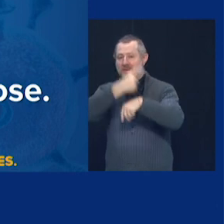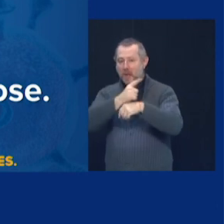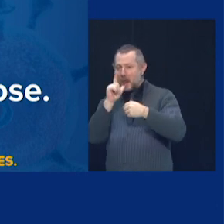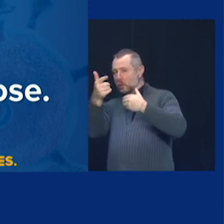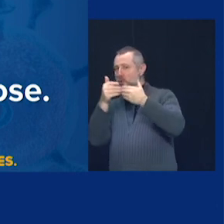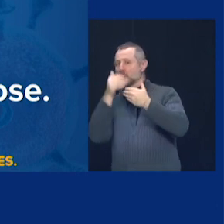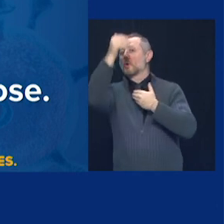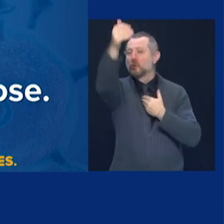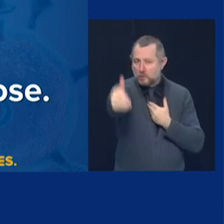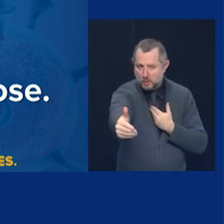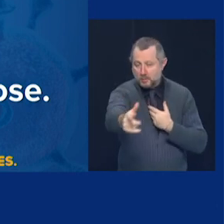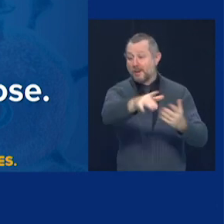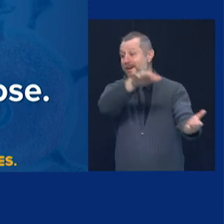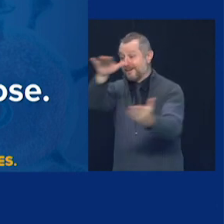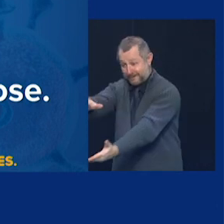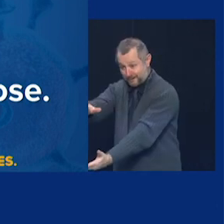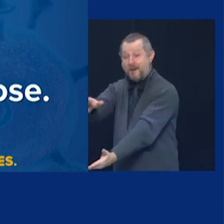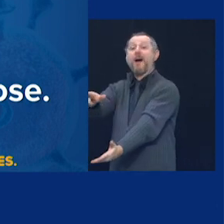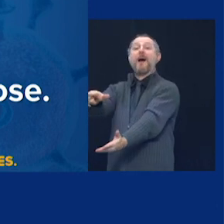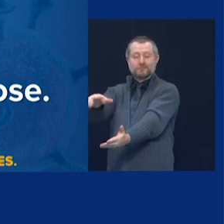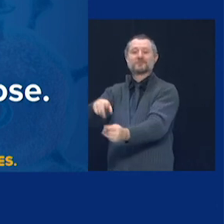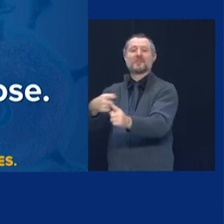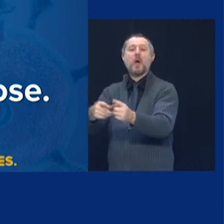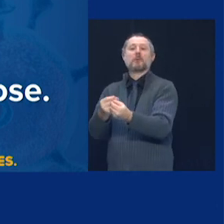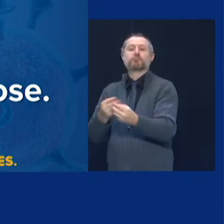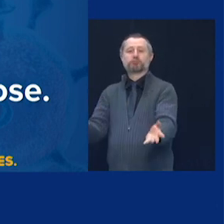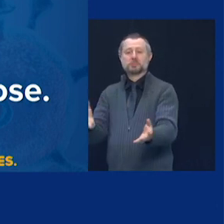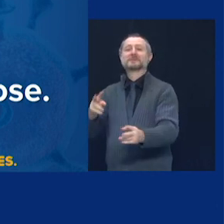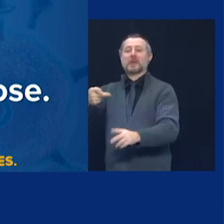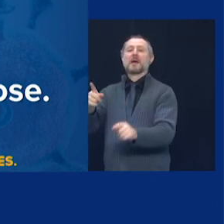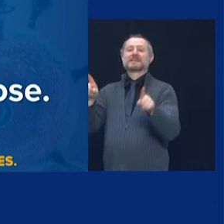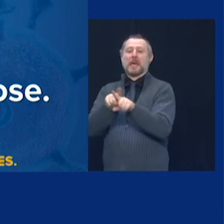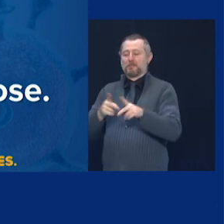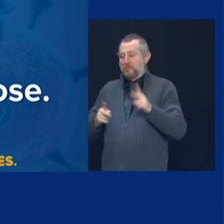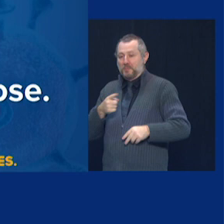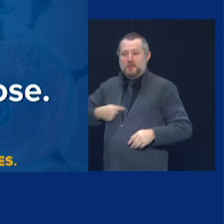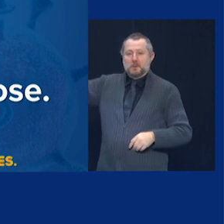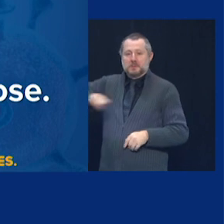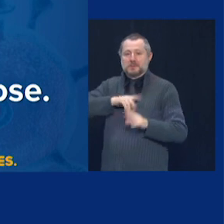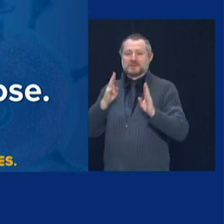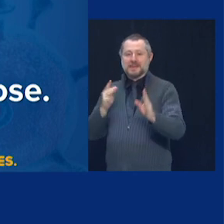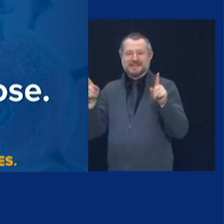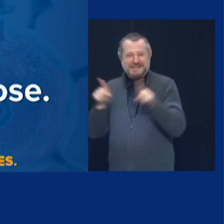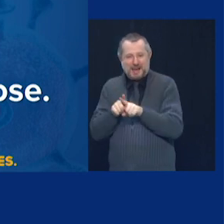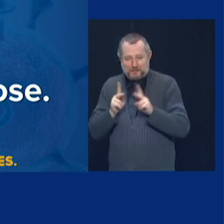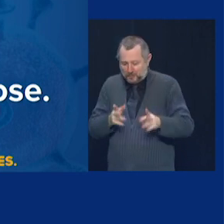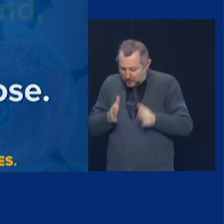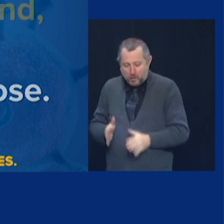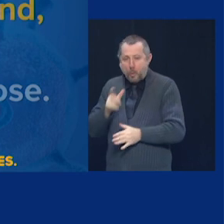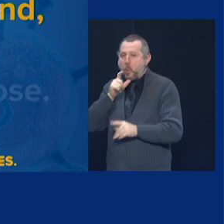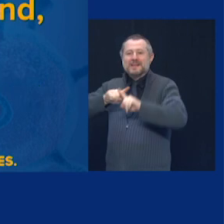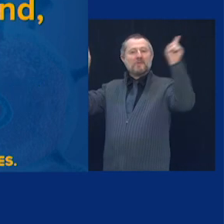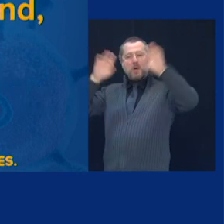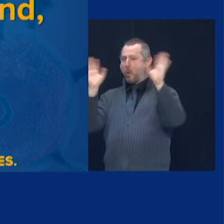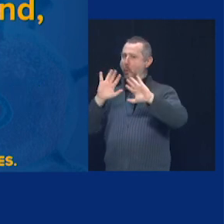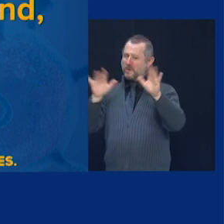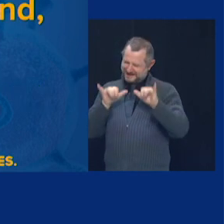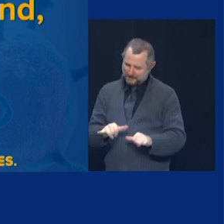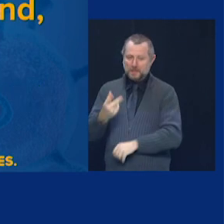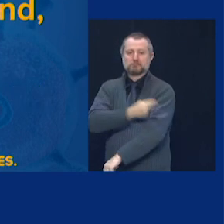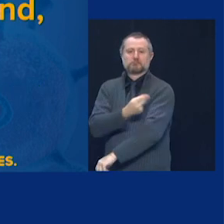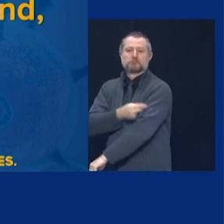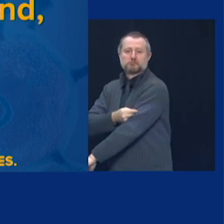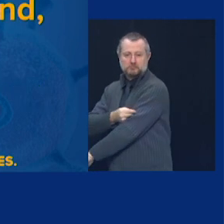appropriate amount to vaccinate the people who receive the first vaccination.